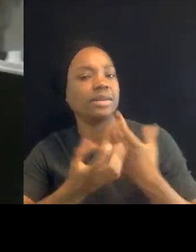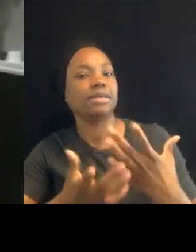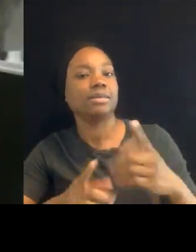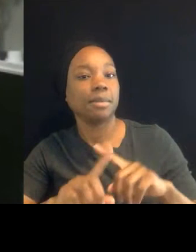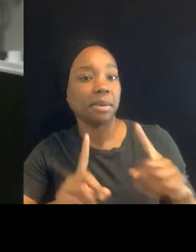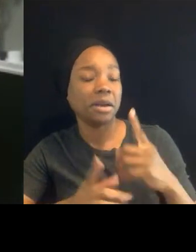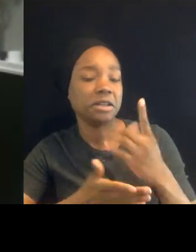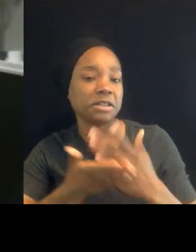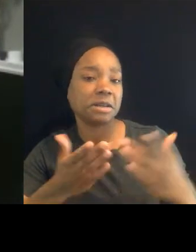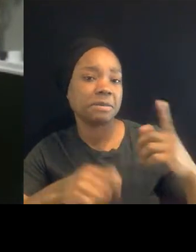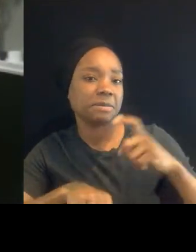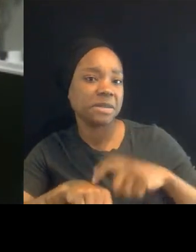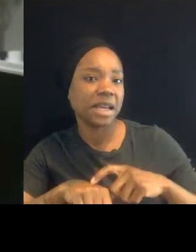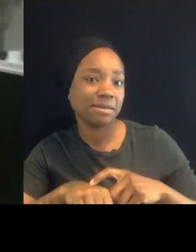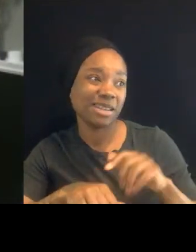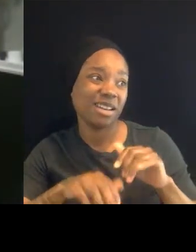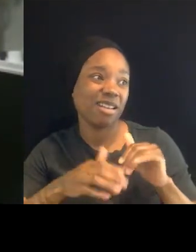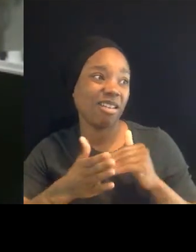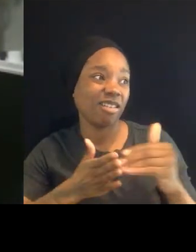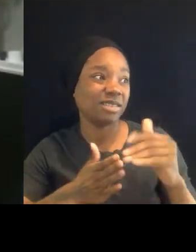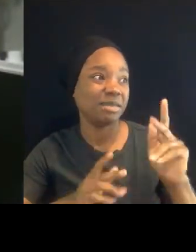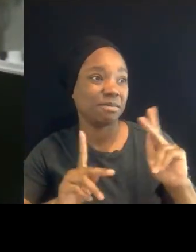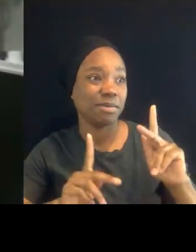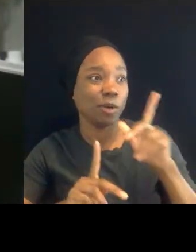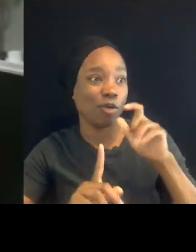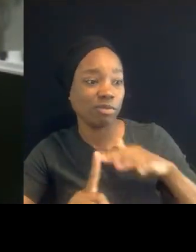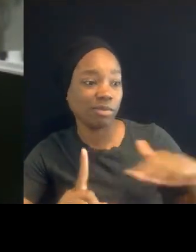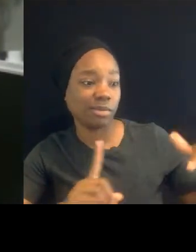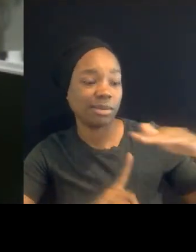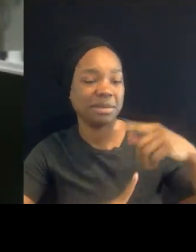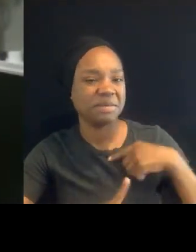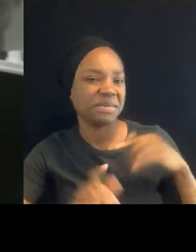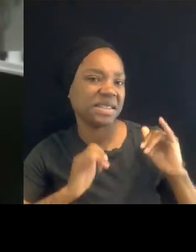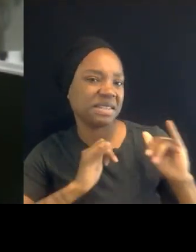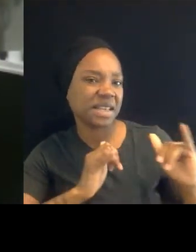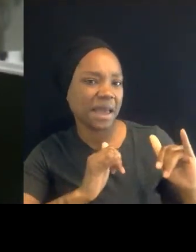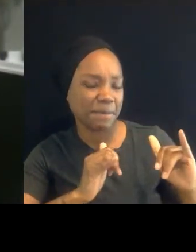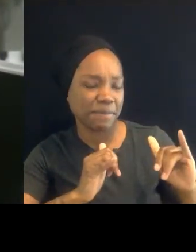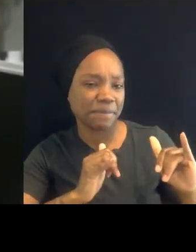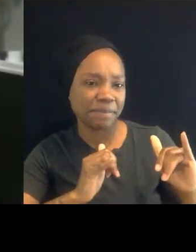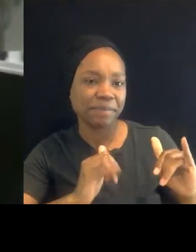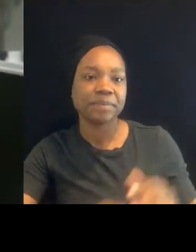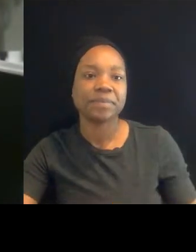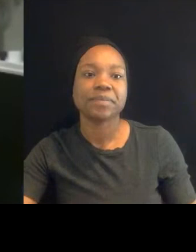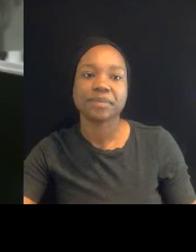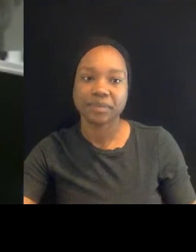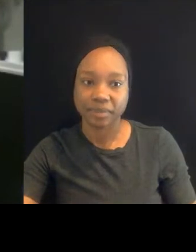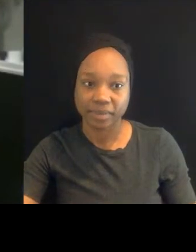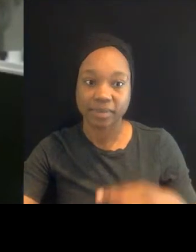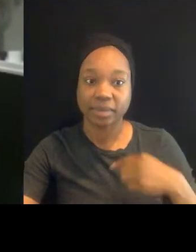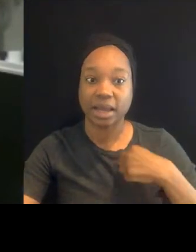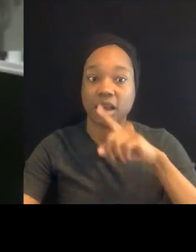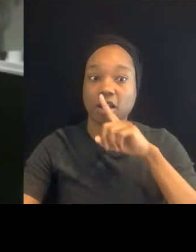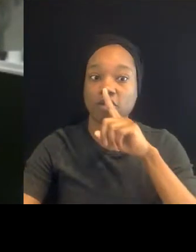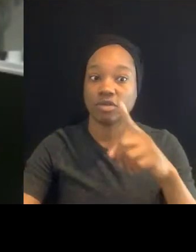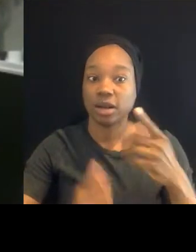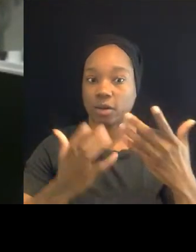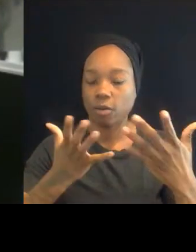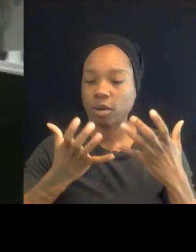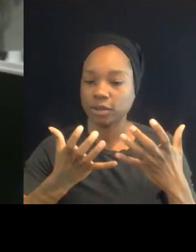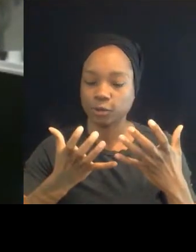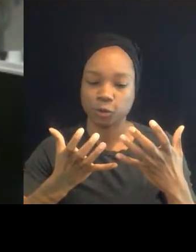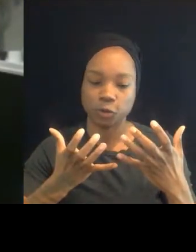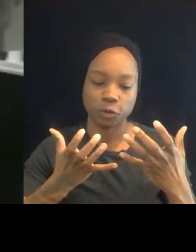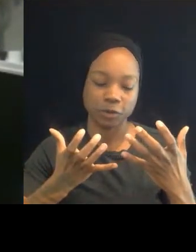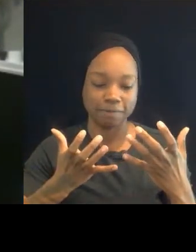folks are. So, I mean, just as we, I really want to not lose the point to a,